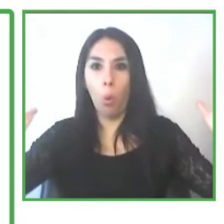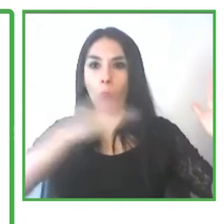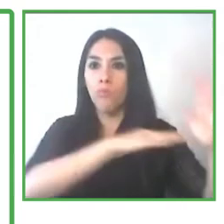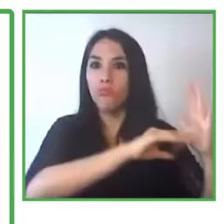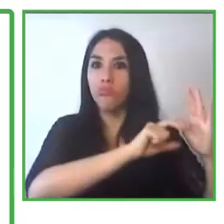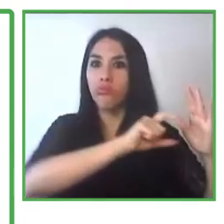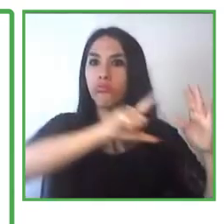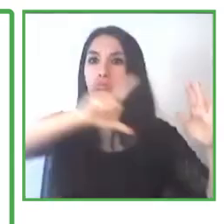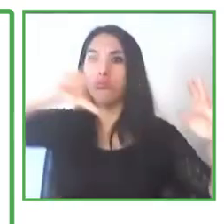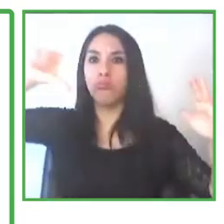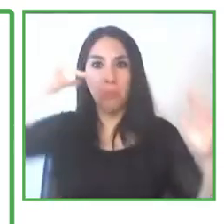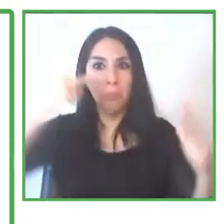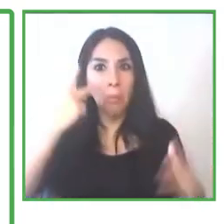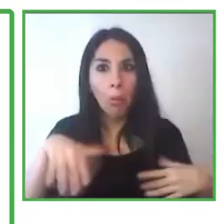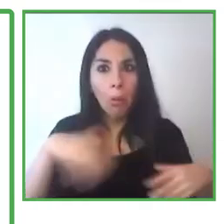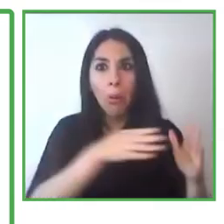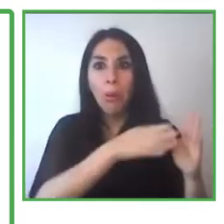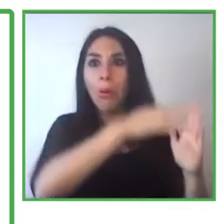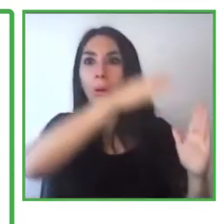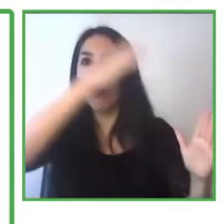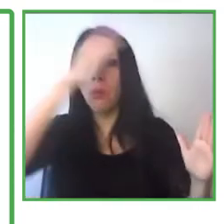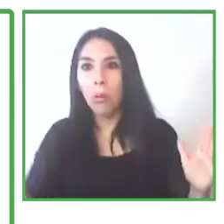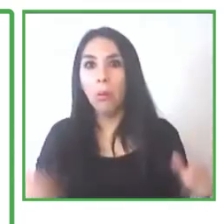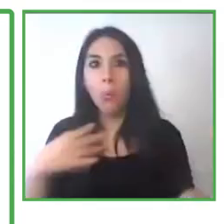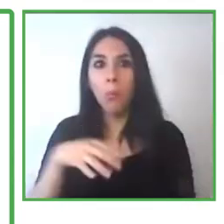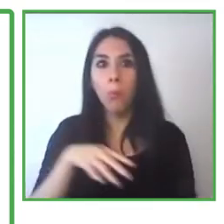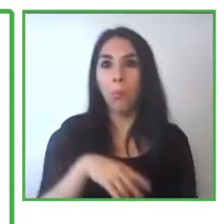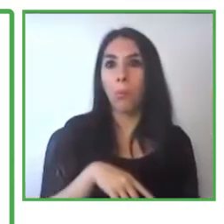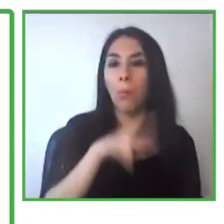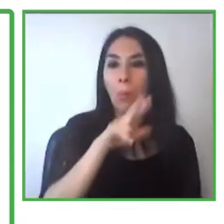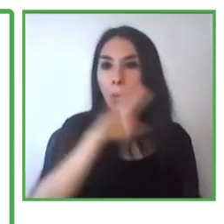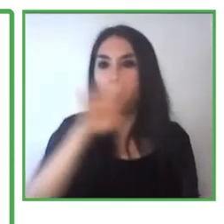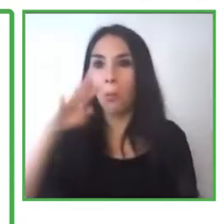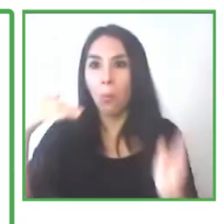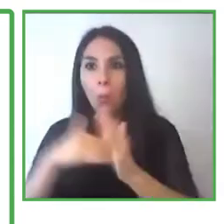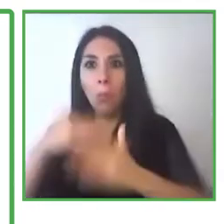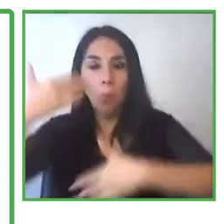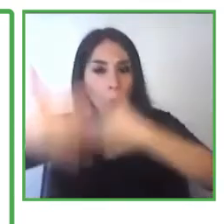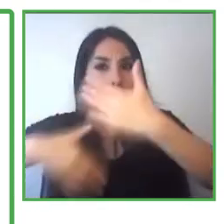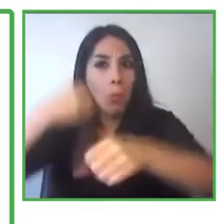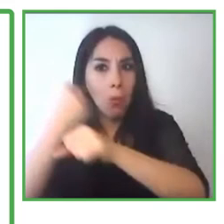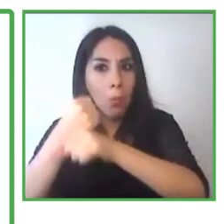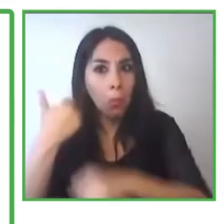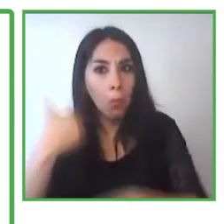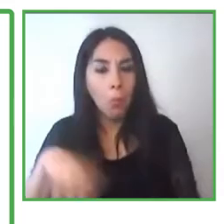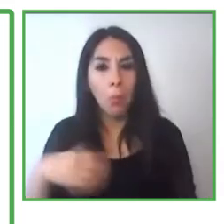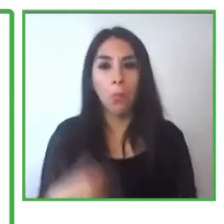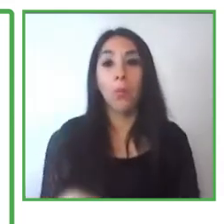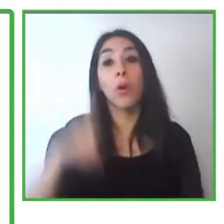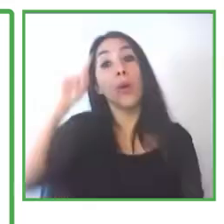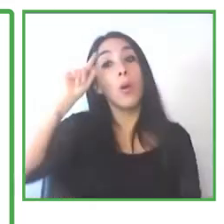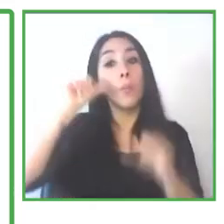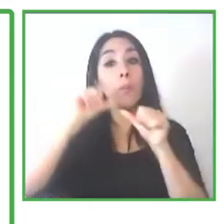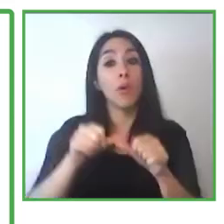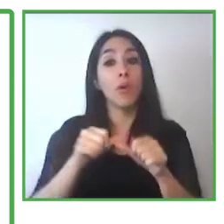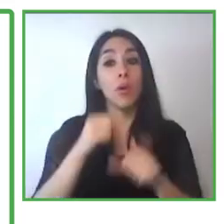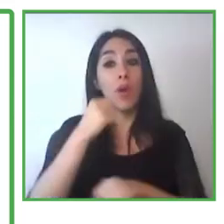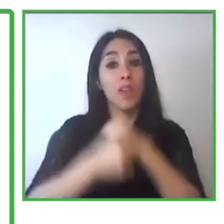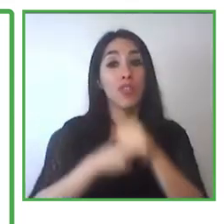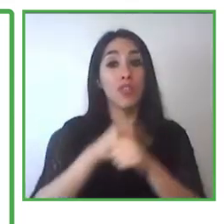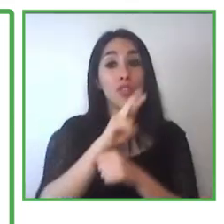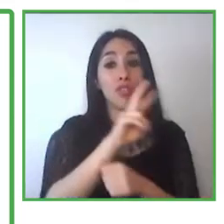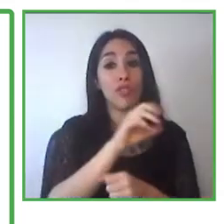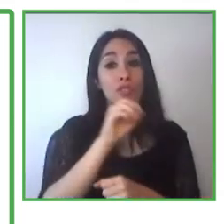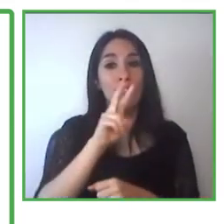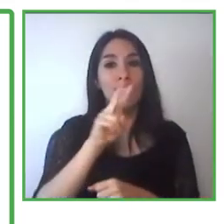had in 2020. Let's mention that year 2020 is where we had an insertion reduction, and that's because of the